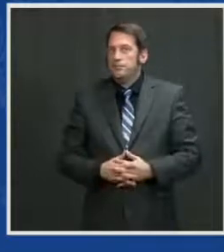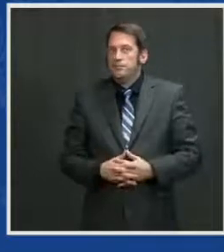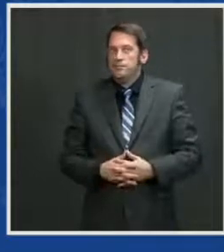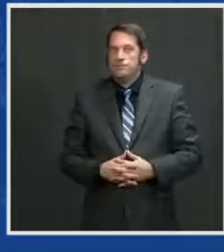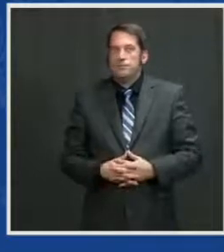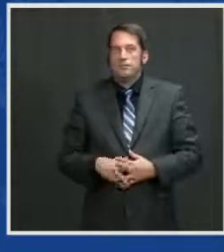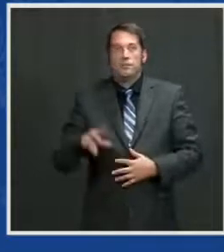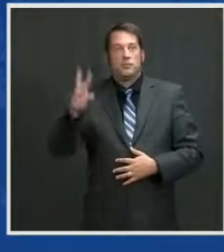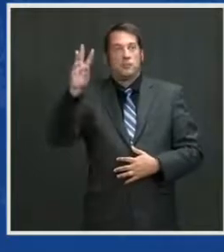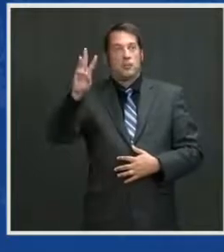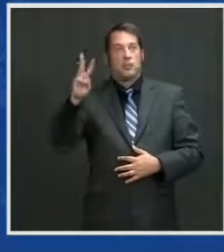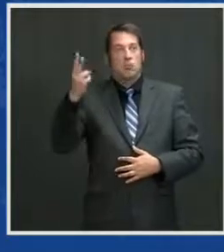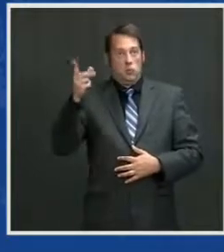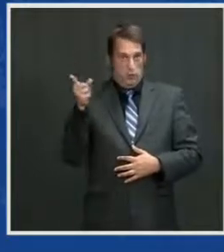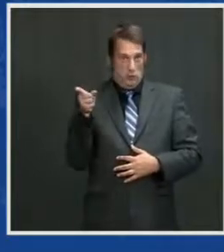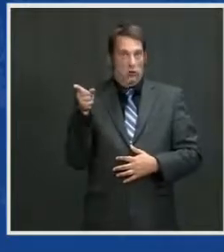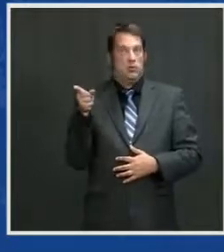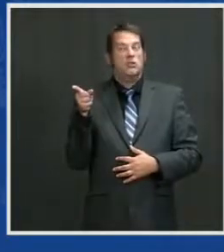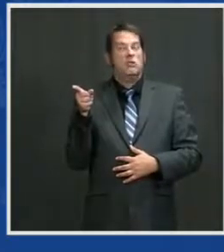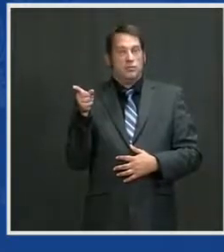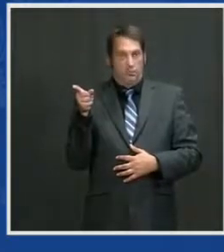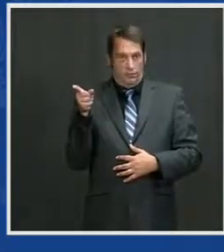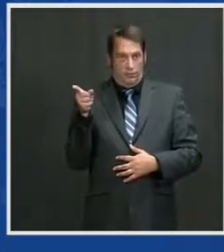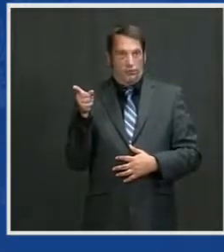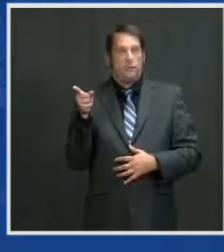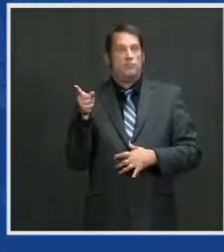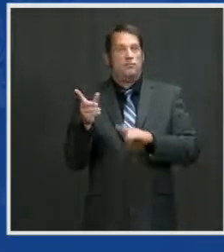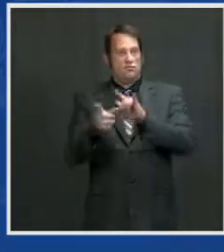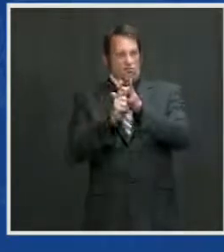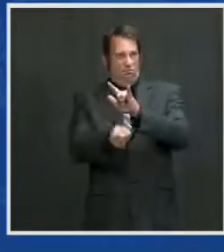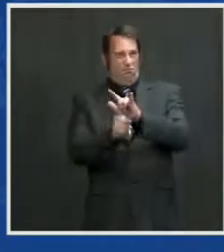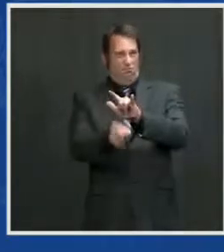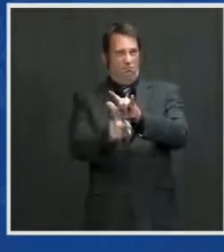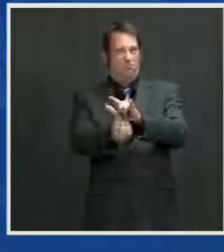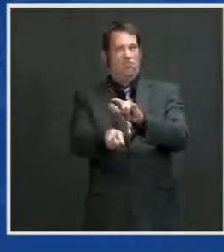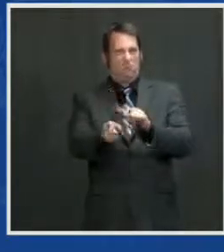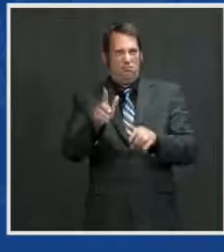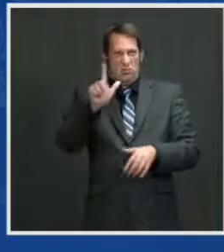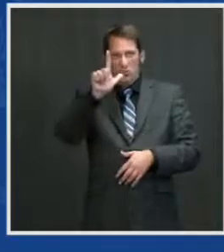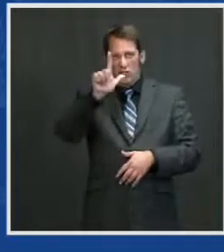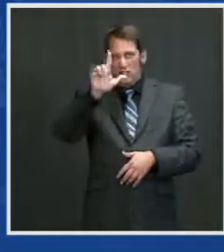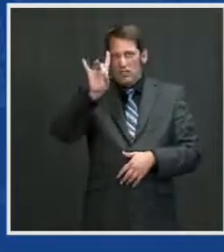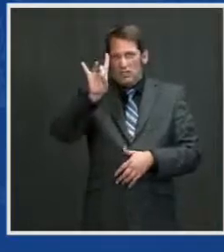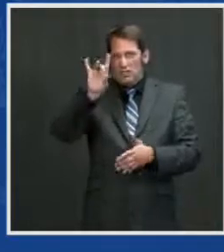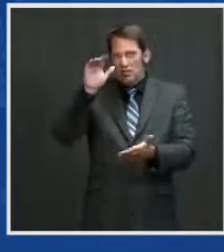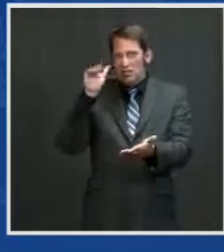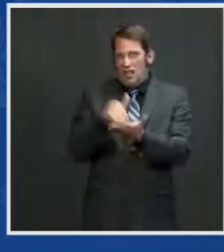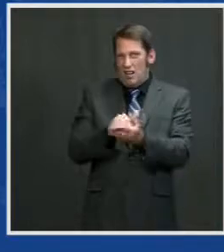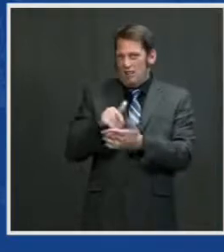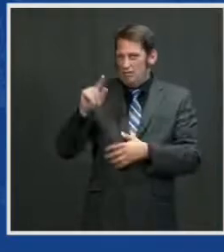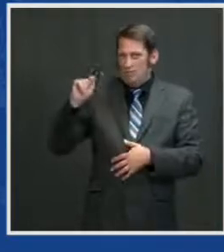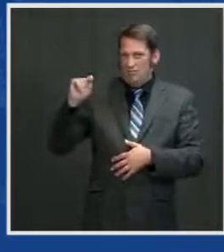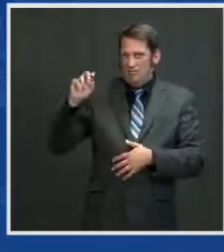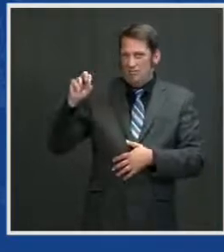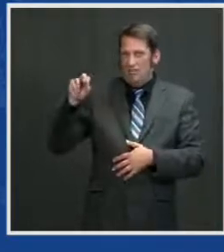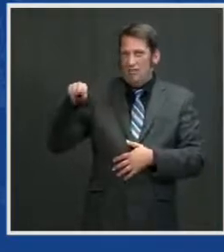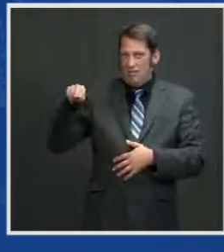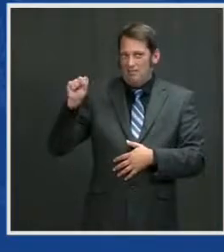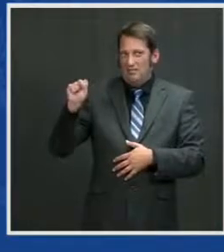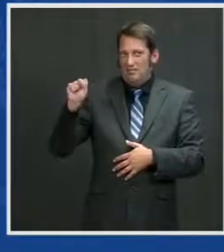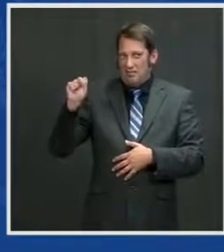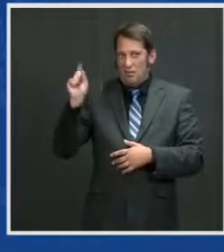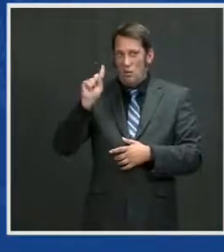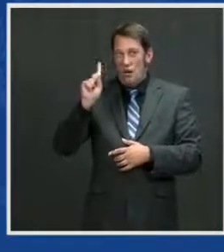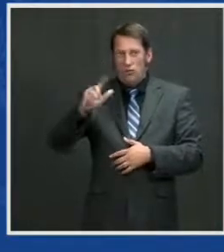nearly 28,000 tons of bombs on Nazi Germany, flying more than 8,000 sorties.